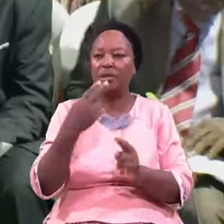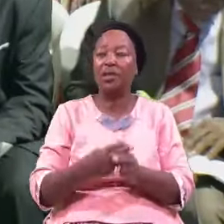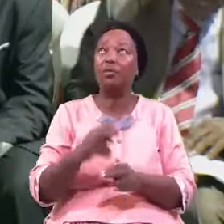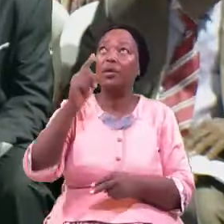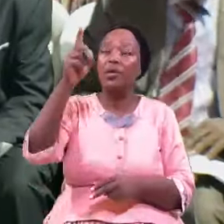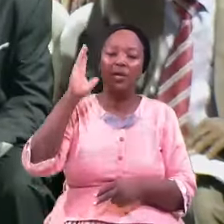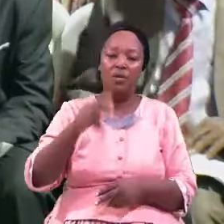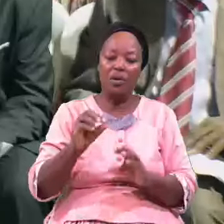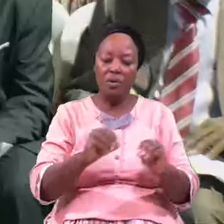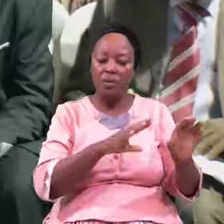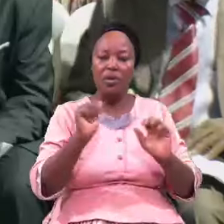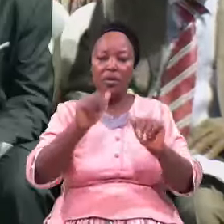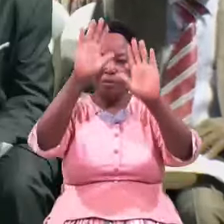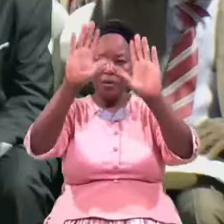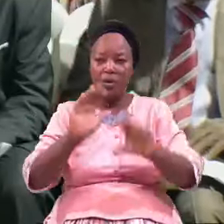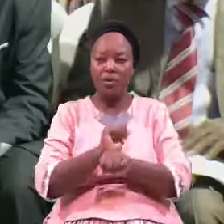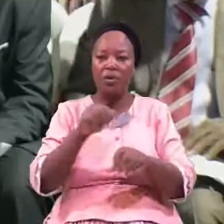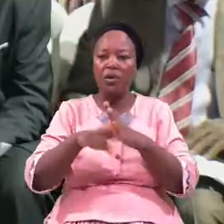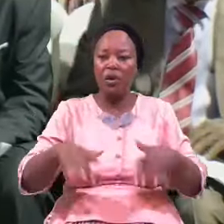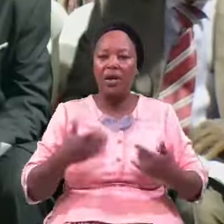put a miracle in your life